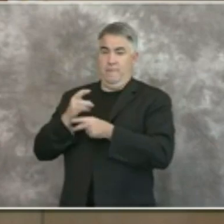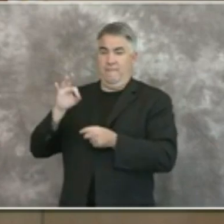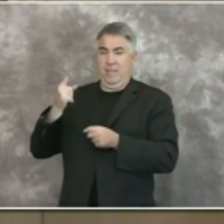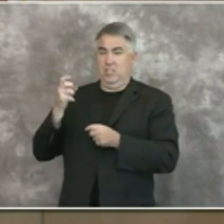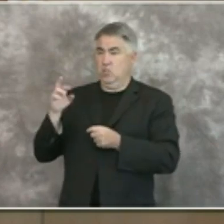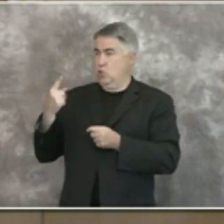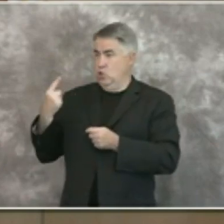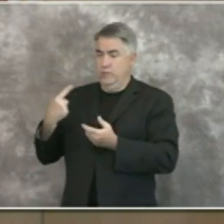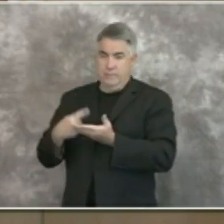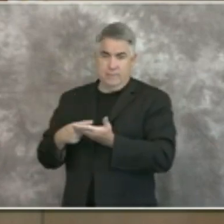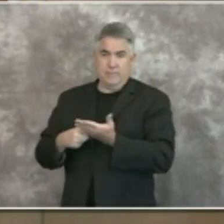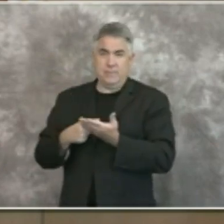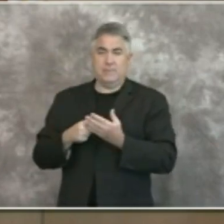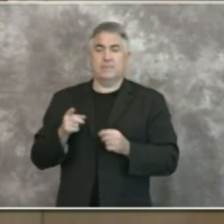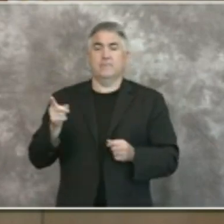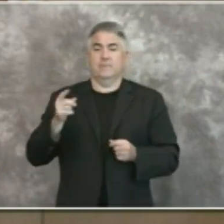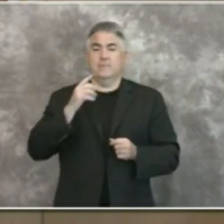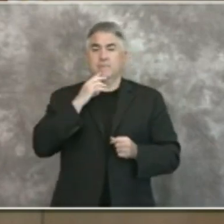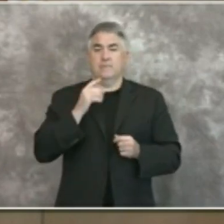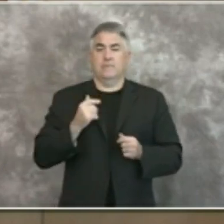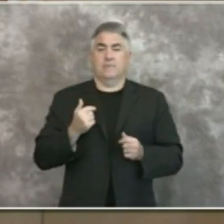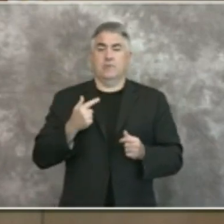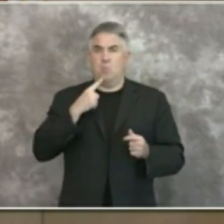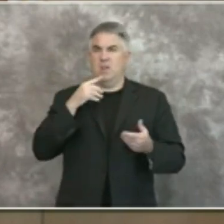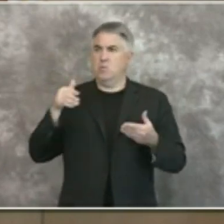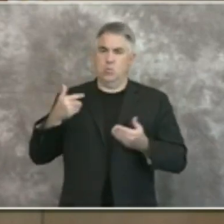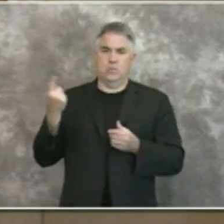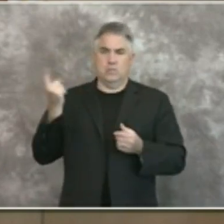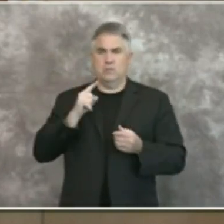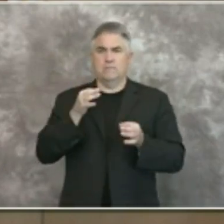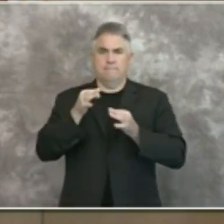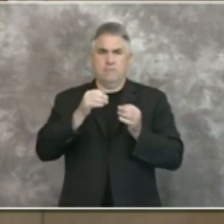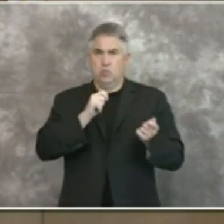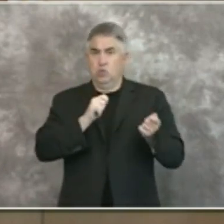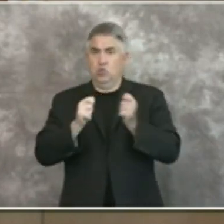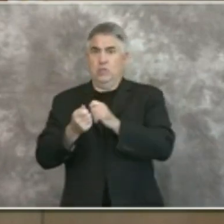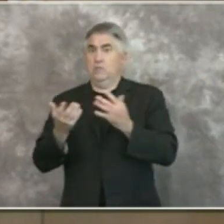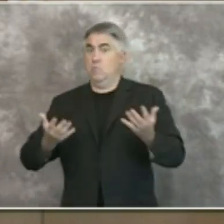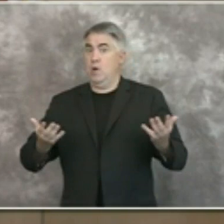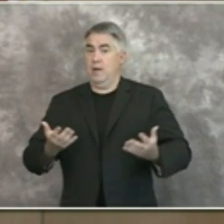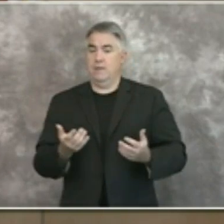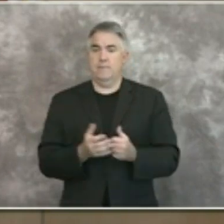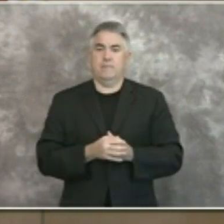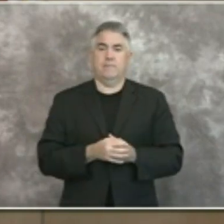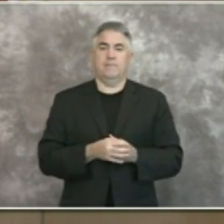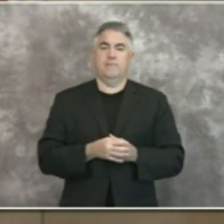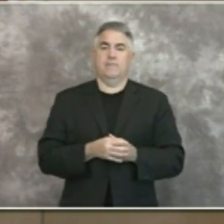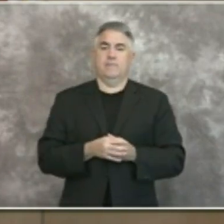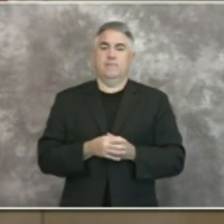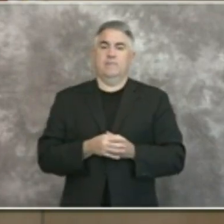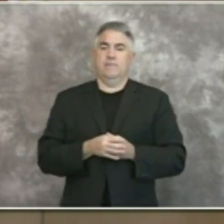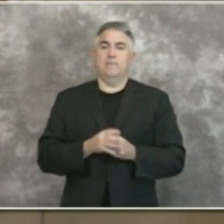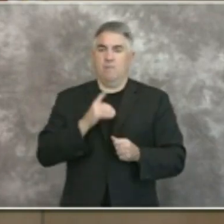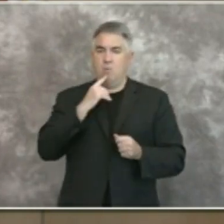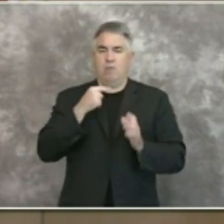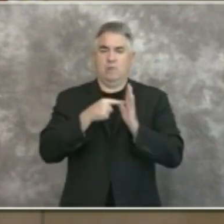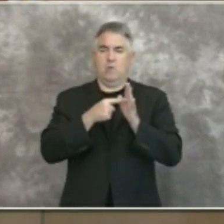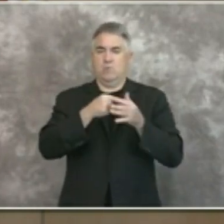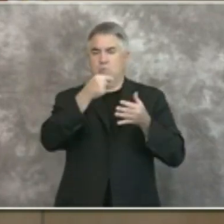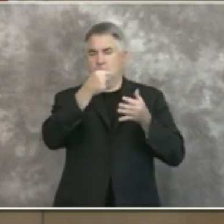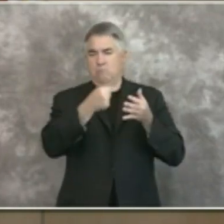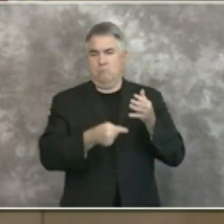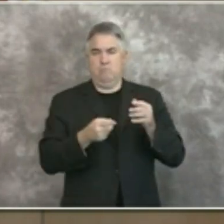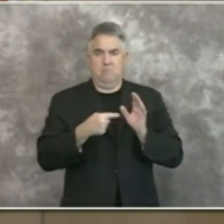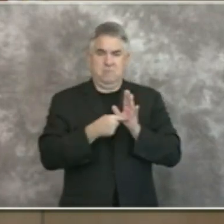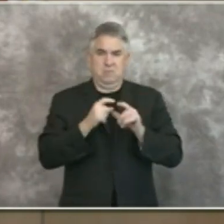transition to introduce him at this time. He's going to talk about these important triggers that we are following to avoid sliding